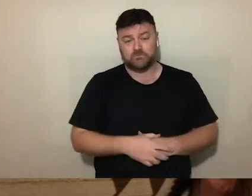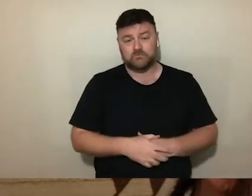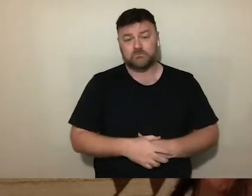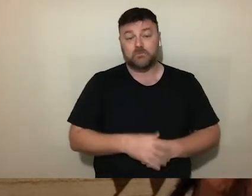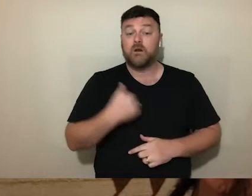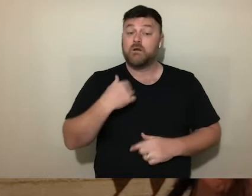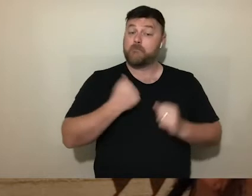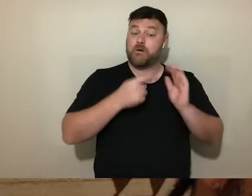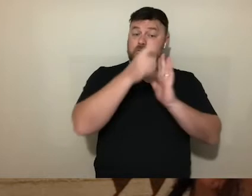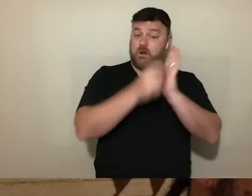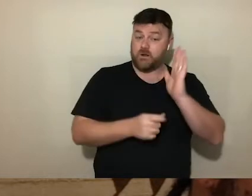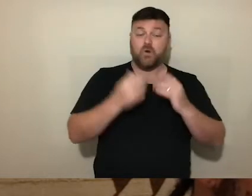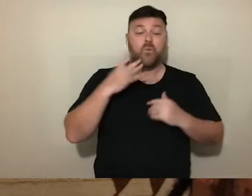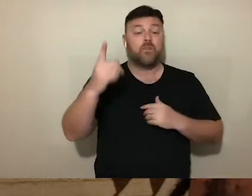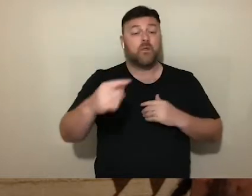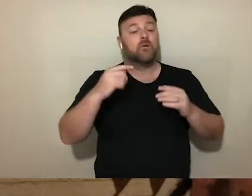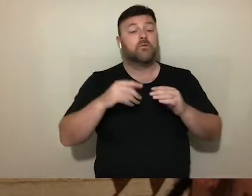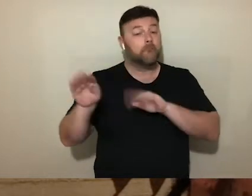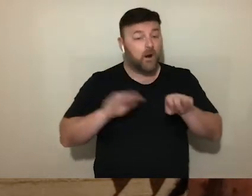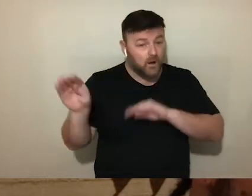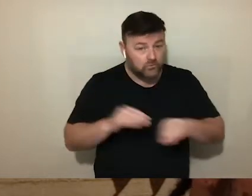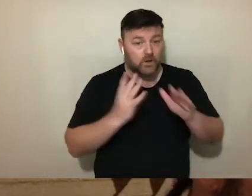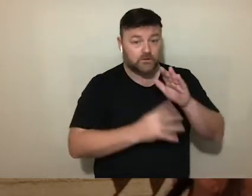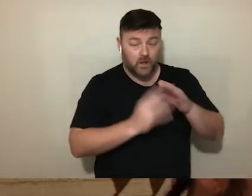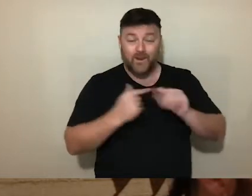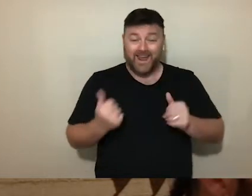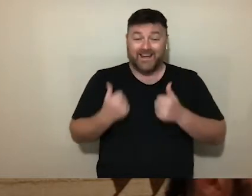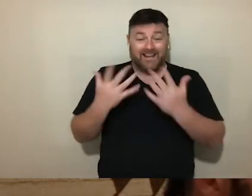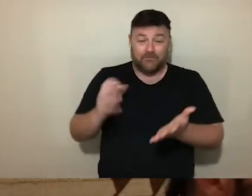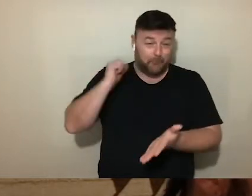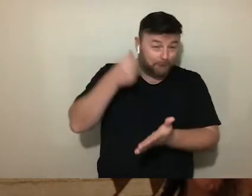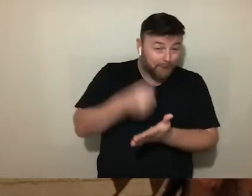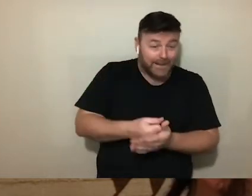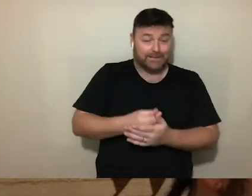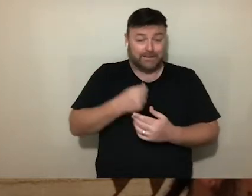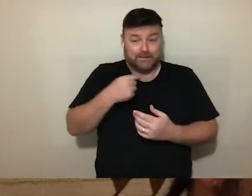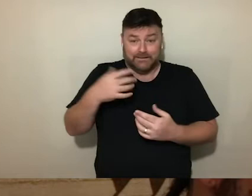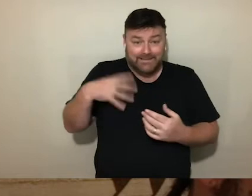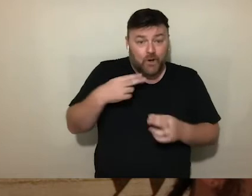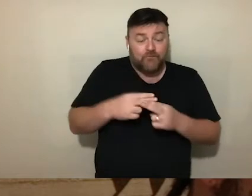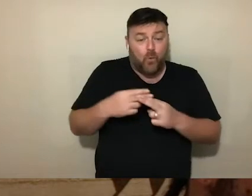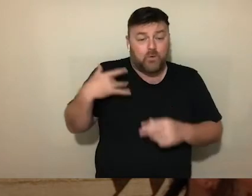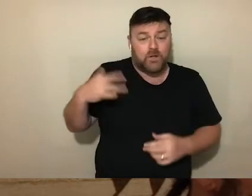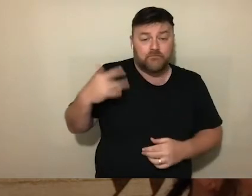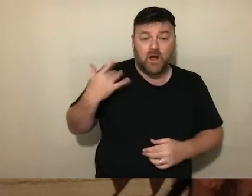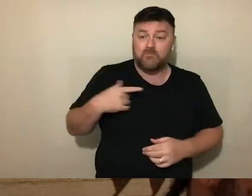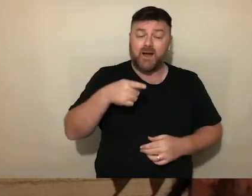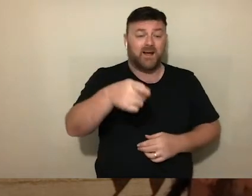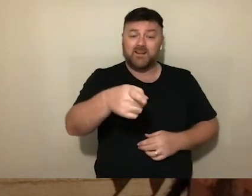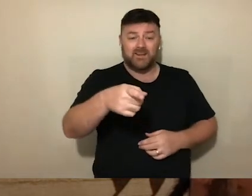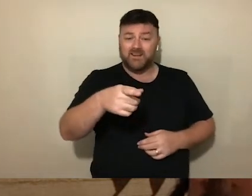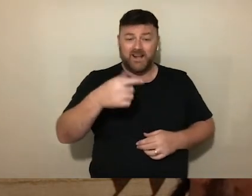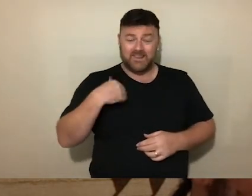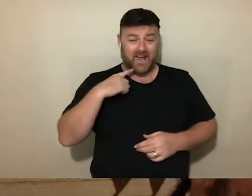article, even when these migrants are provided with scarce basic means to survive, their circumstances in the island are markedly colonized